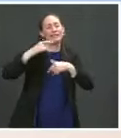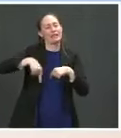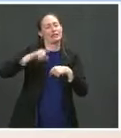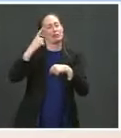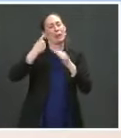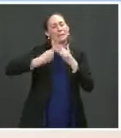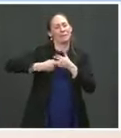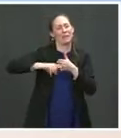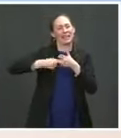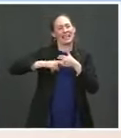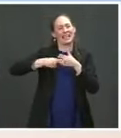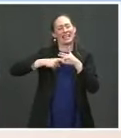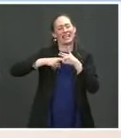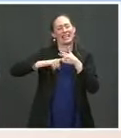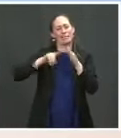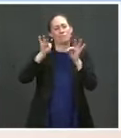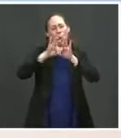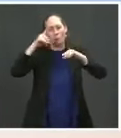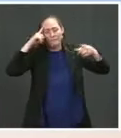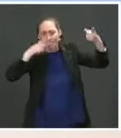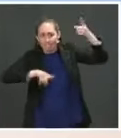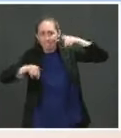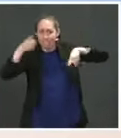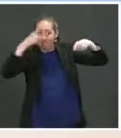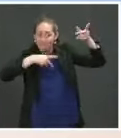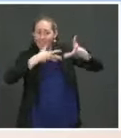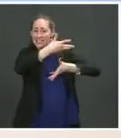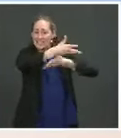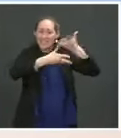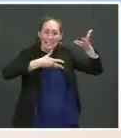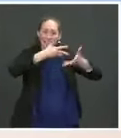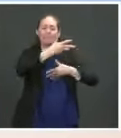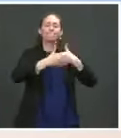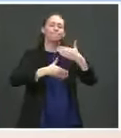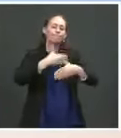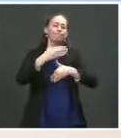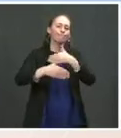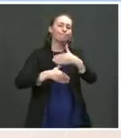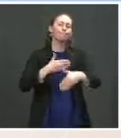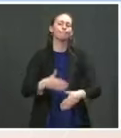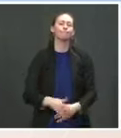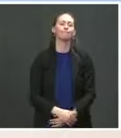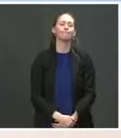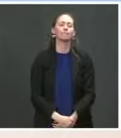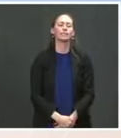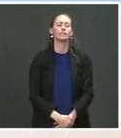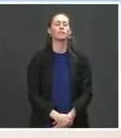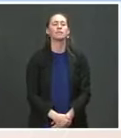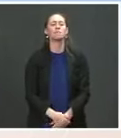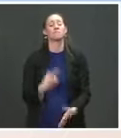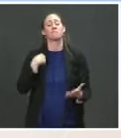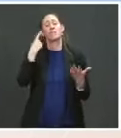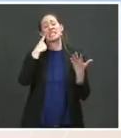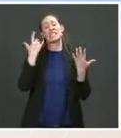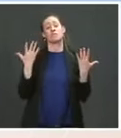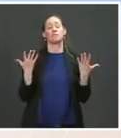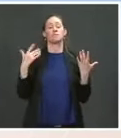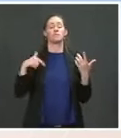we're in a place where